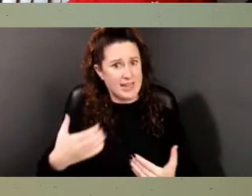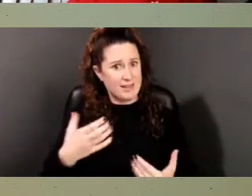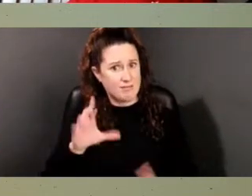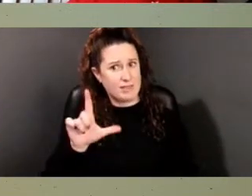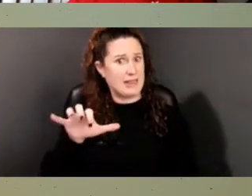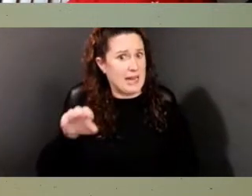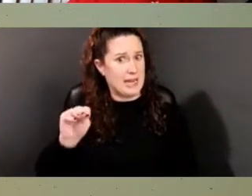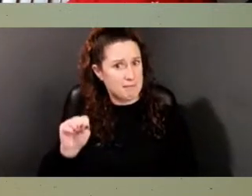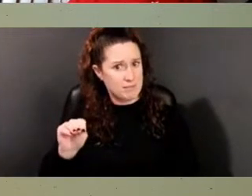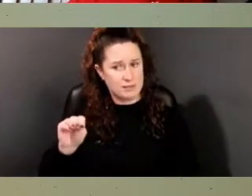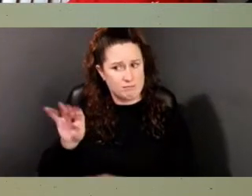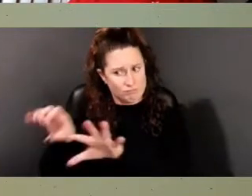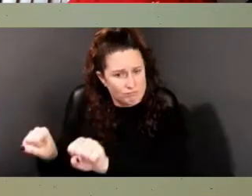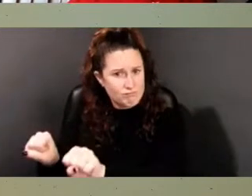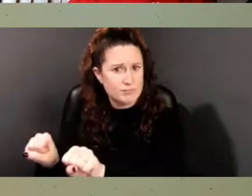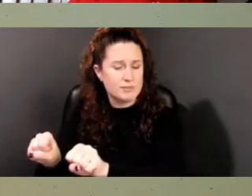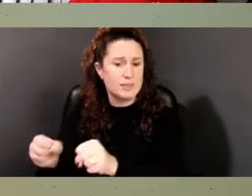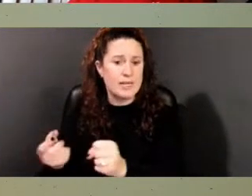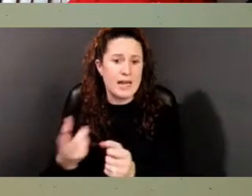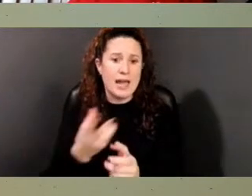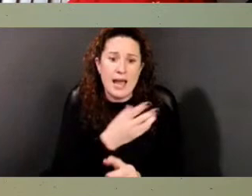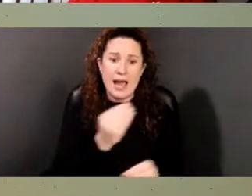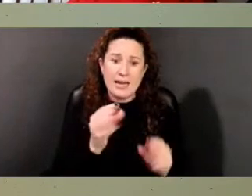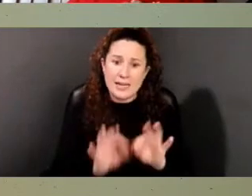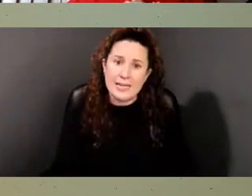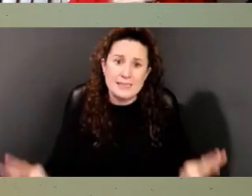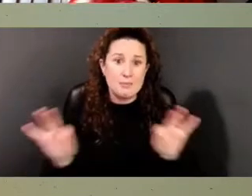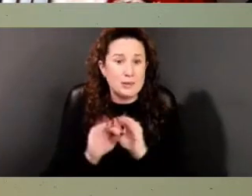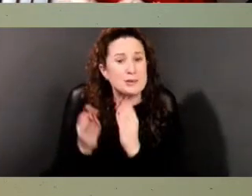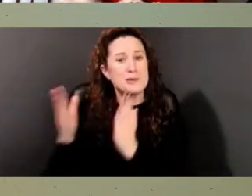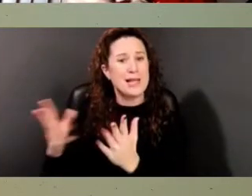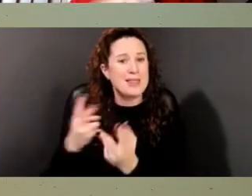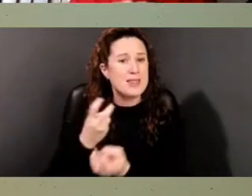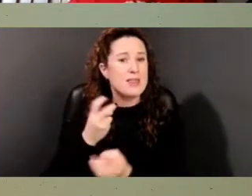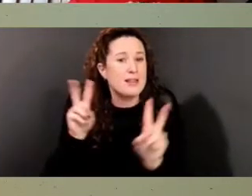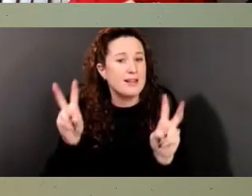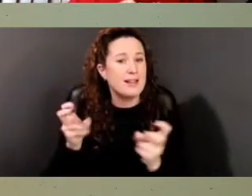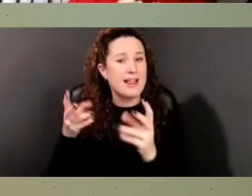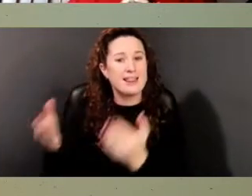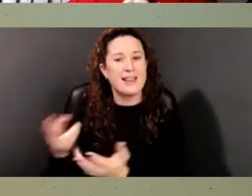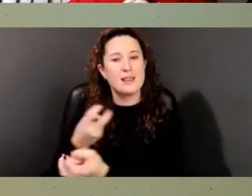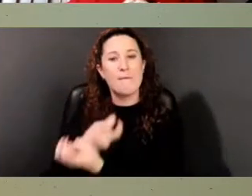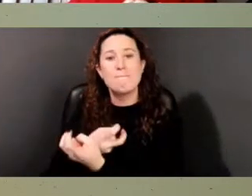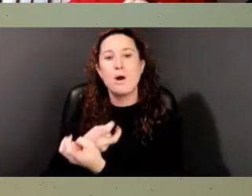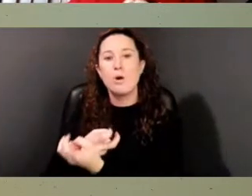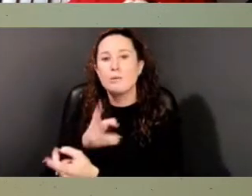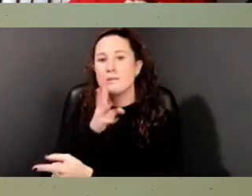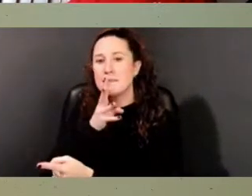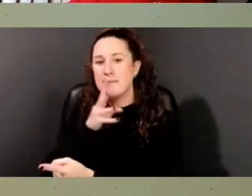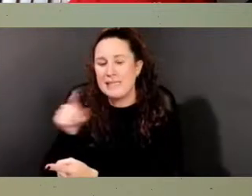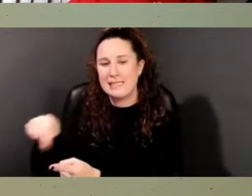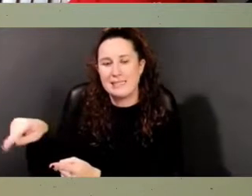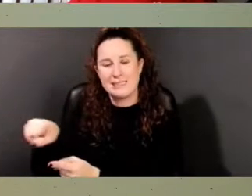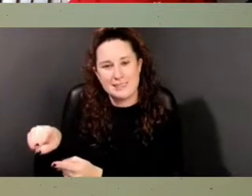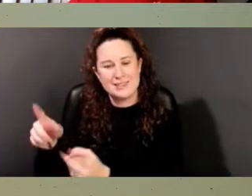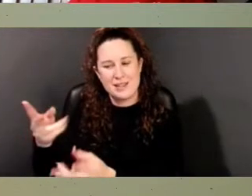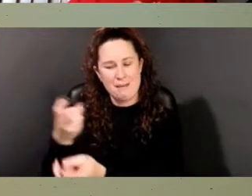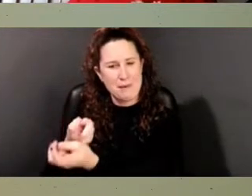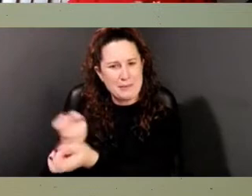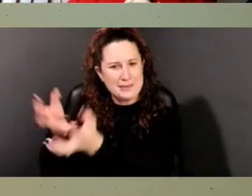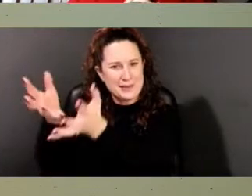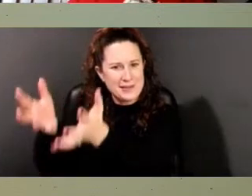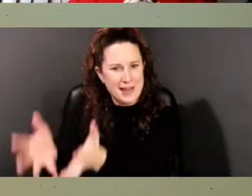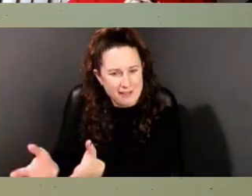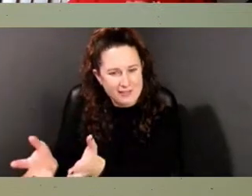an important idea of letting the bones speak. I'll be talking about Michael Blakely and his team in a minute.